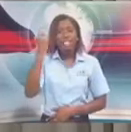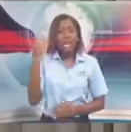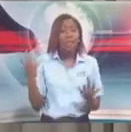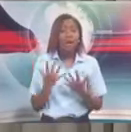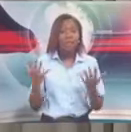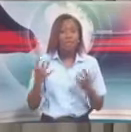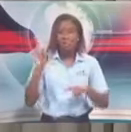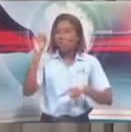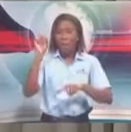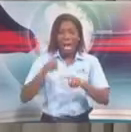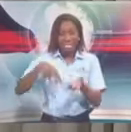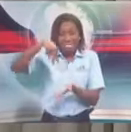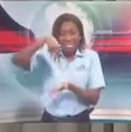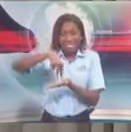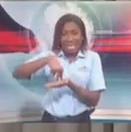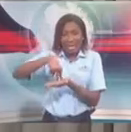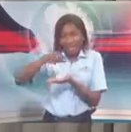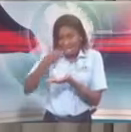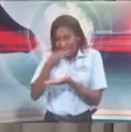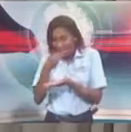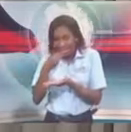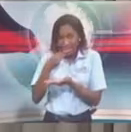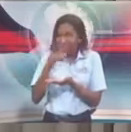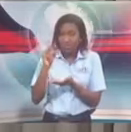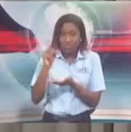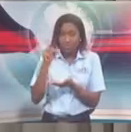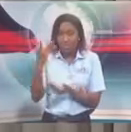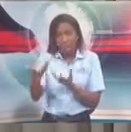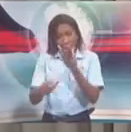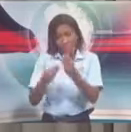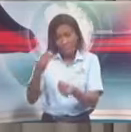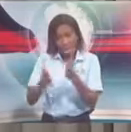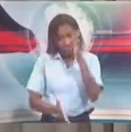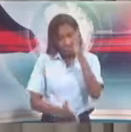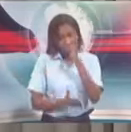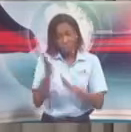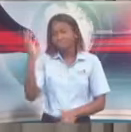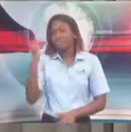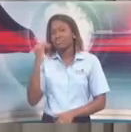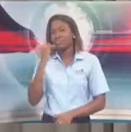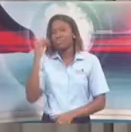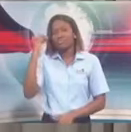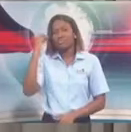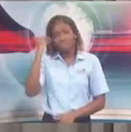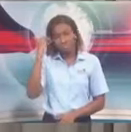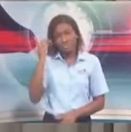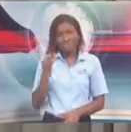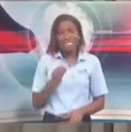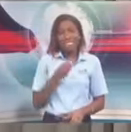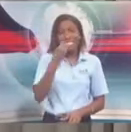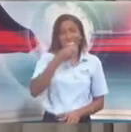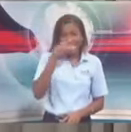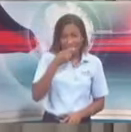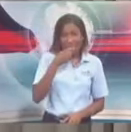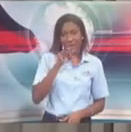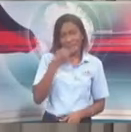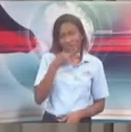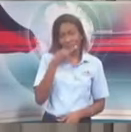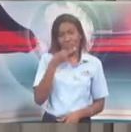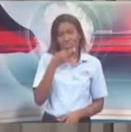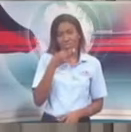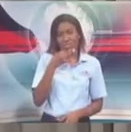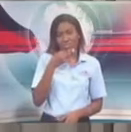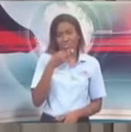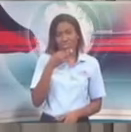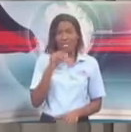consume it on-site. Take it, move on, go away, go to your homes and eat the food, etc. But we are